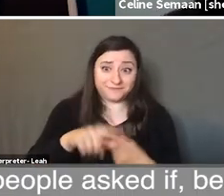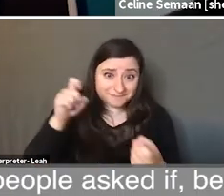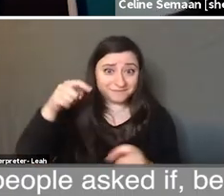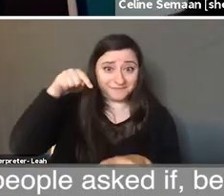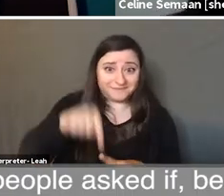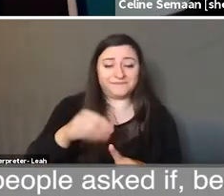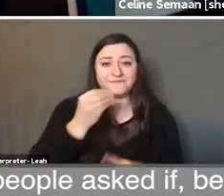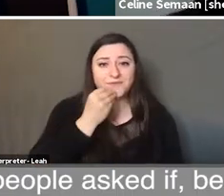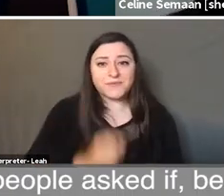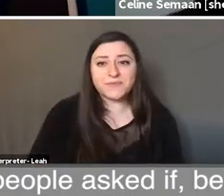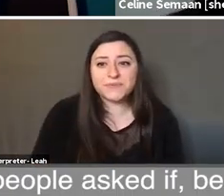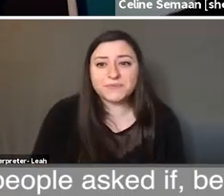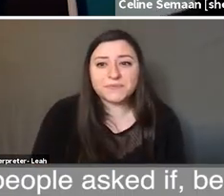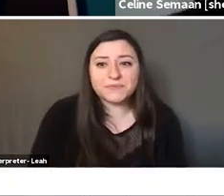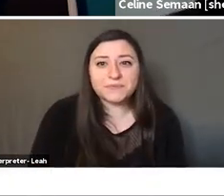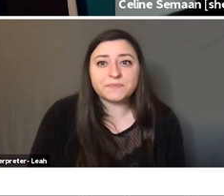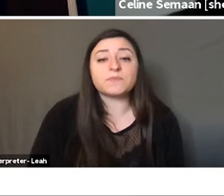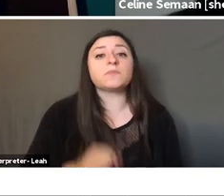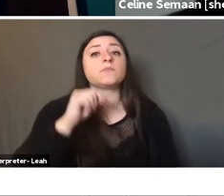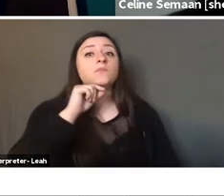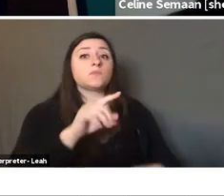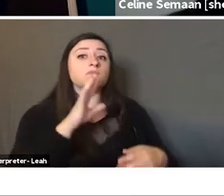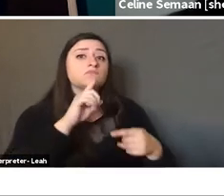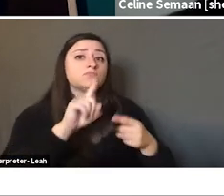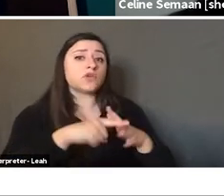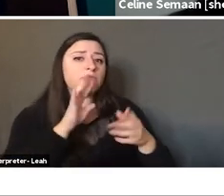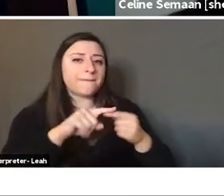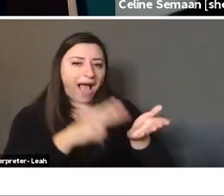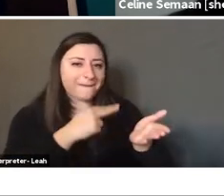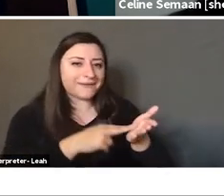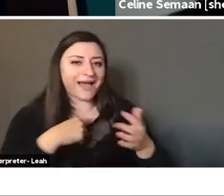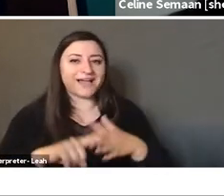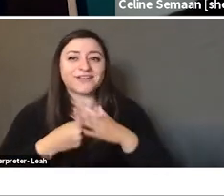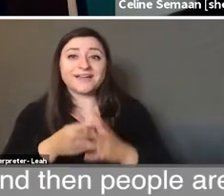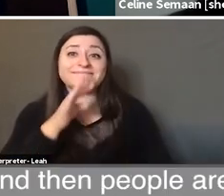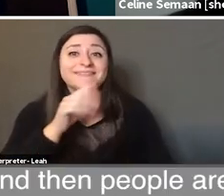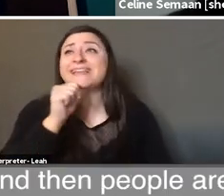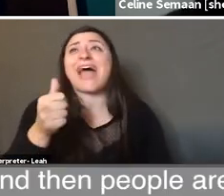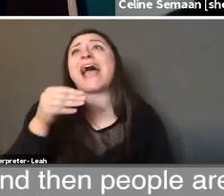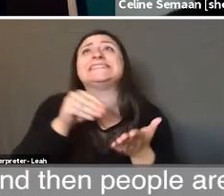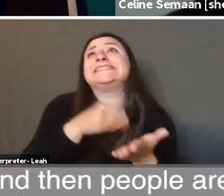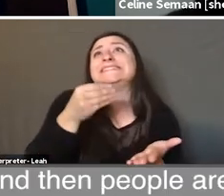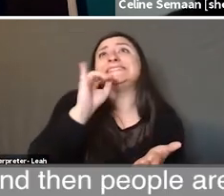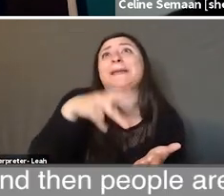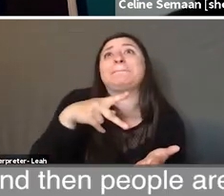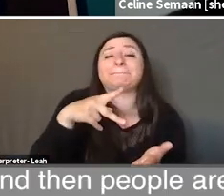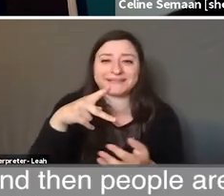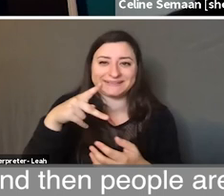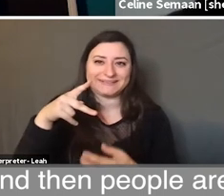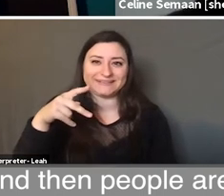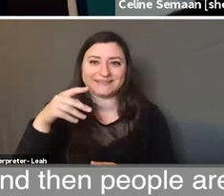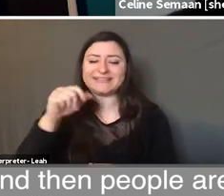And people asked, because we said that when you were starting to talk about hummus, I started to say it's not a dip, it's a, and then people are like, if